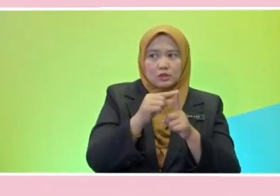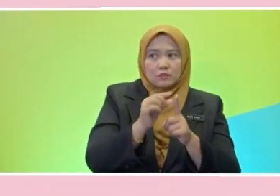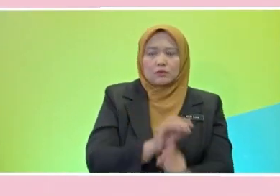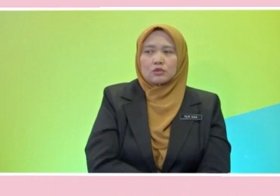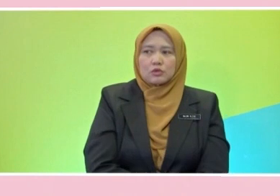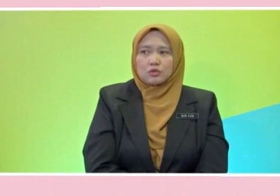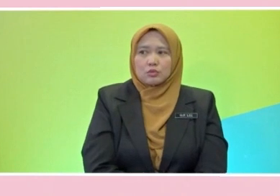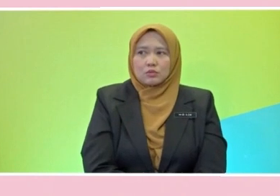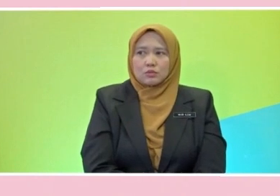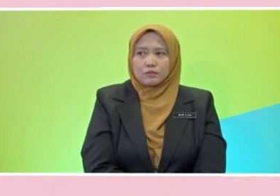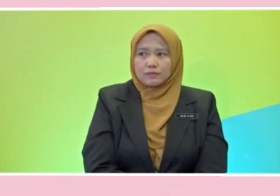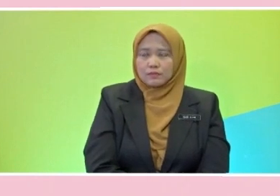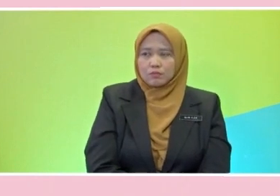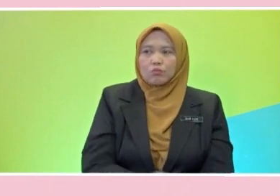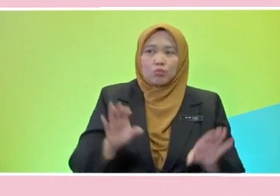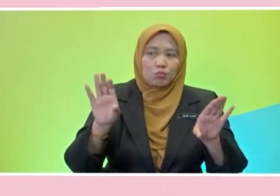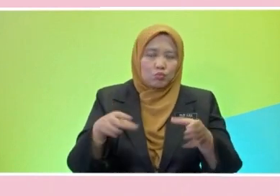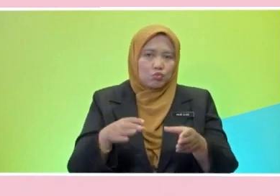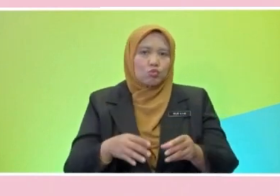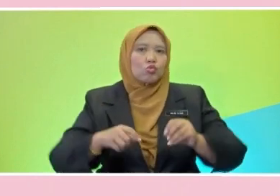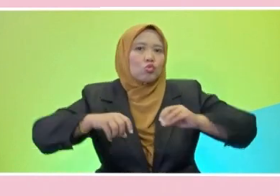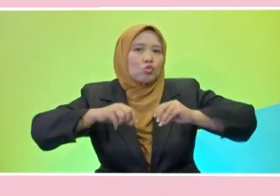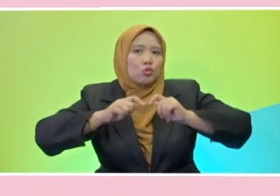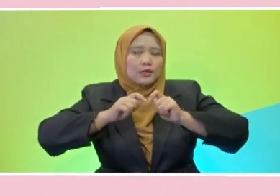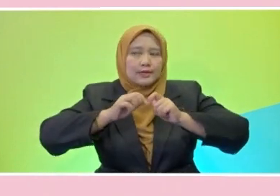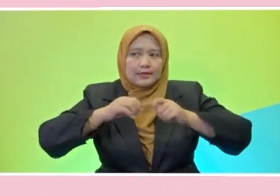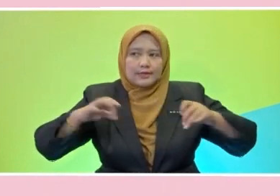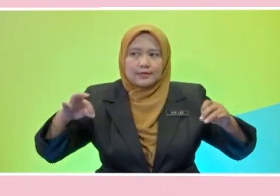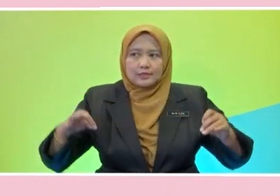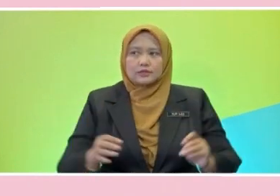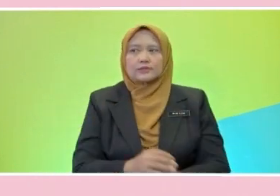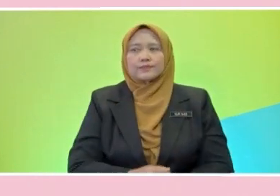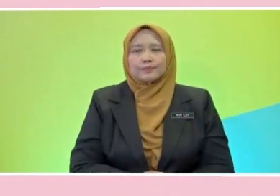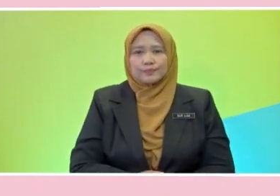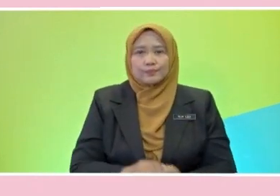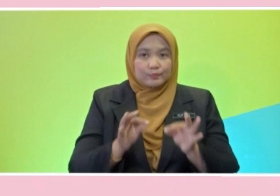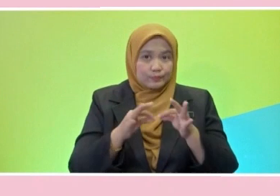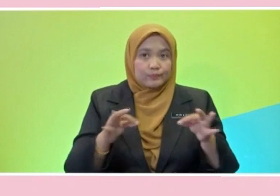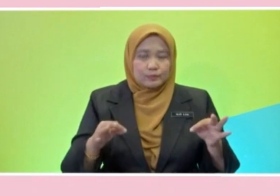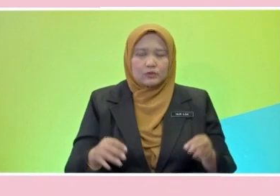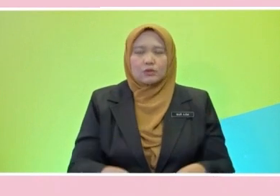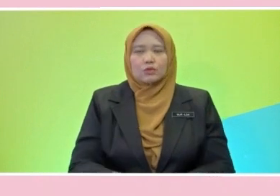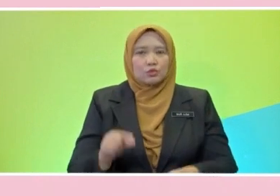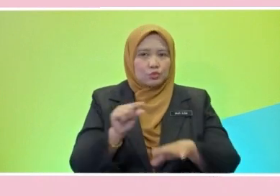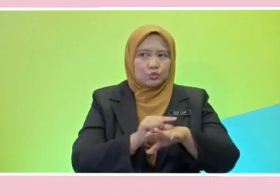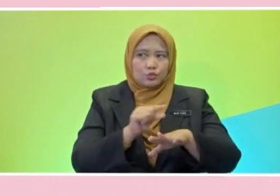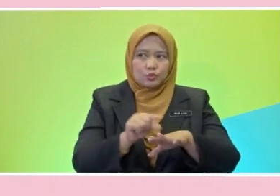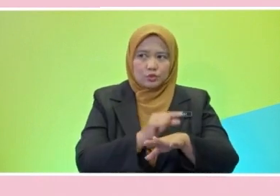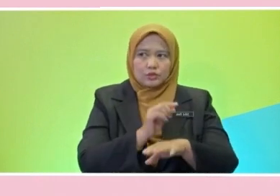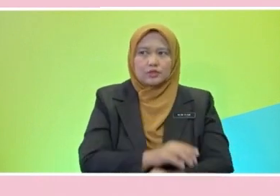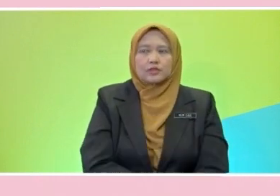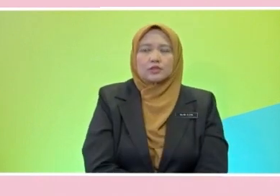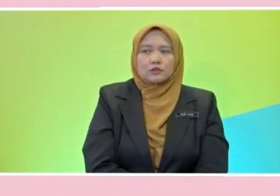past tense form, which is when. When. And build a sentence using the past tense form.